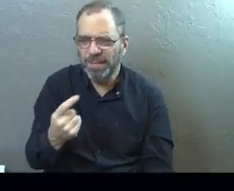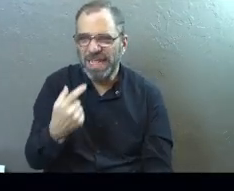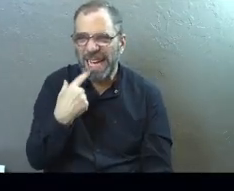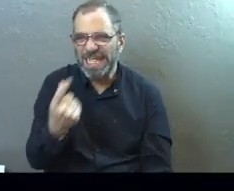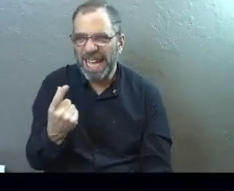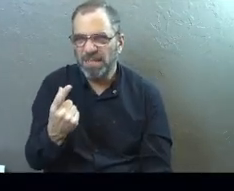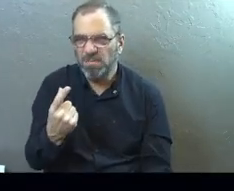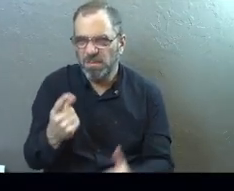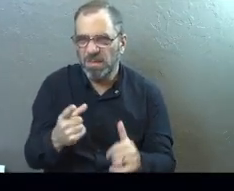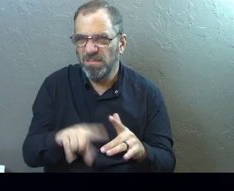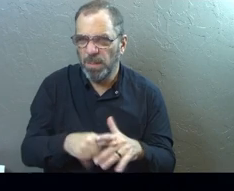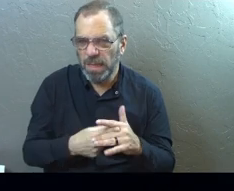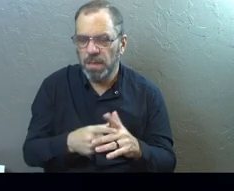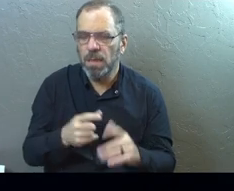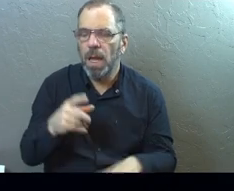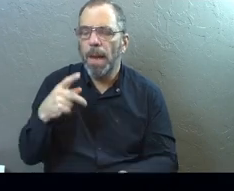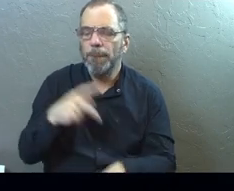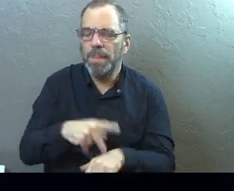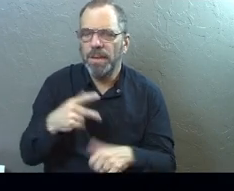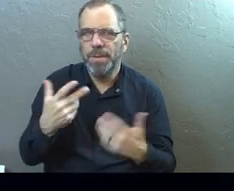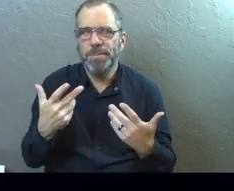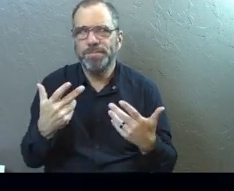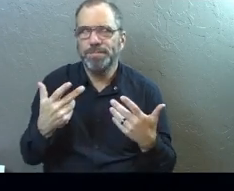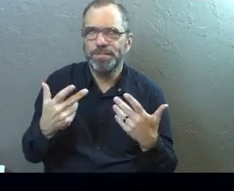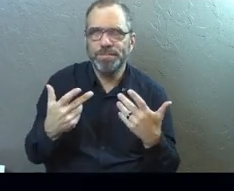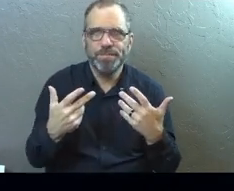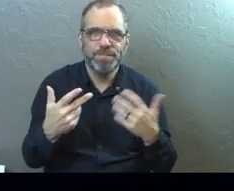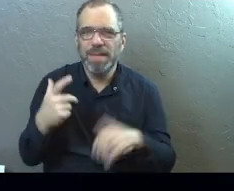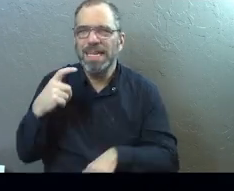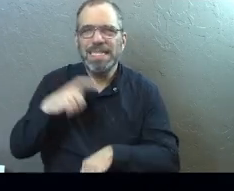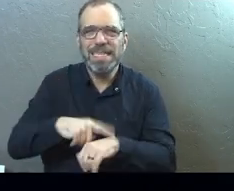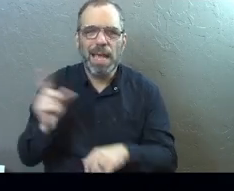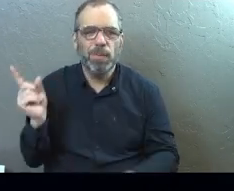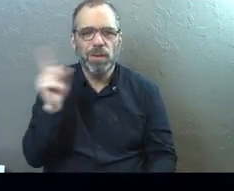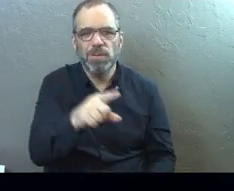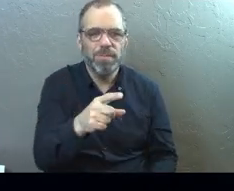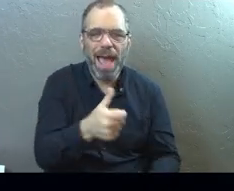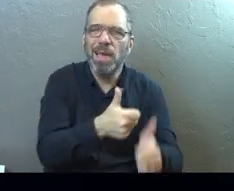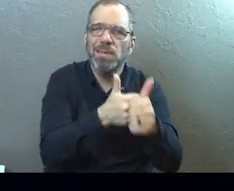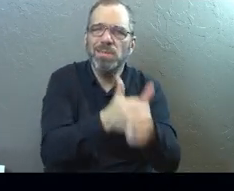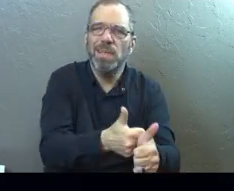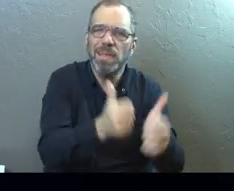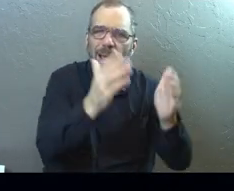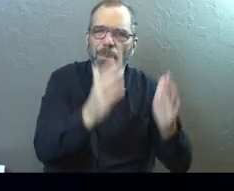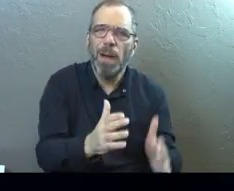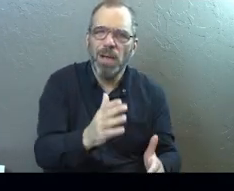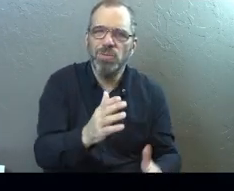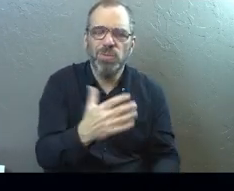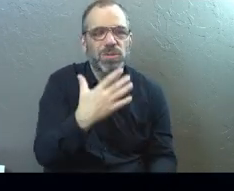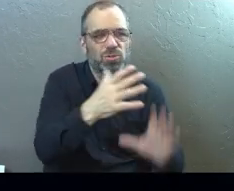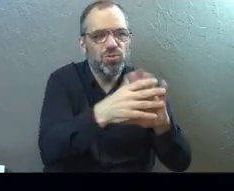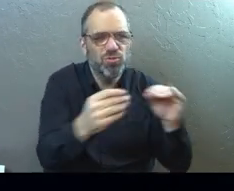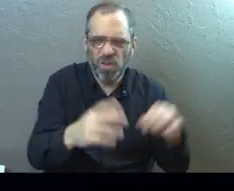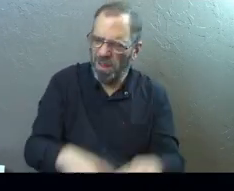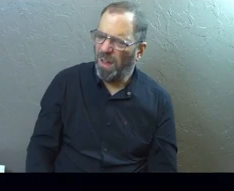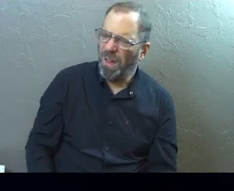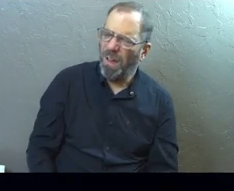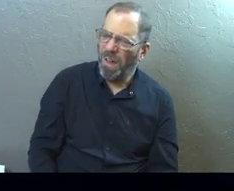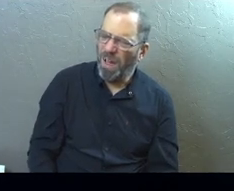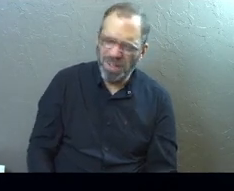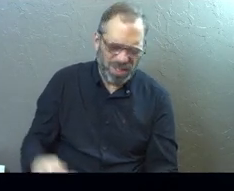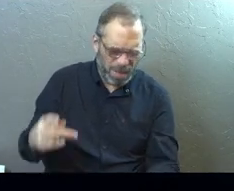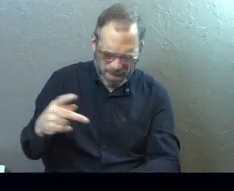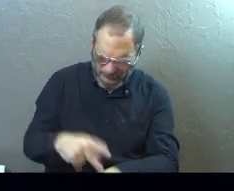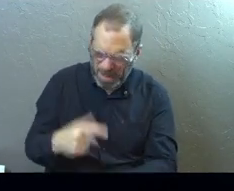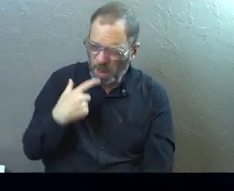this a few minutes ago. Peter has this moment when he goes back and the moment he gets back to the apostles, they all start criticizing him.